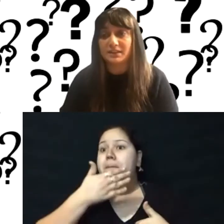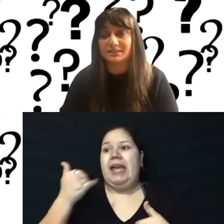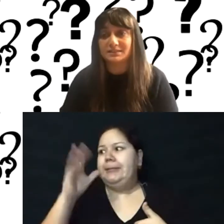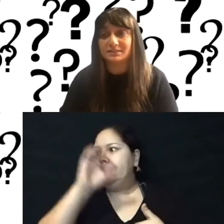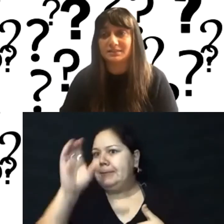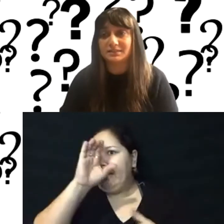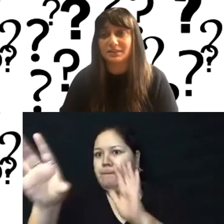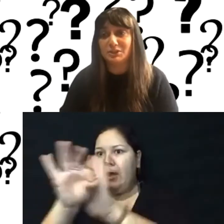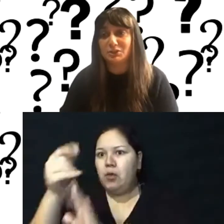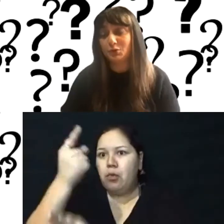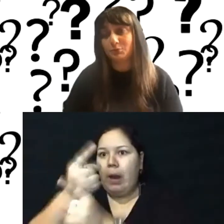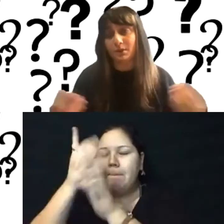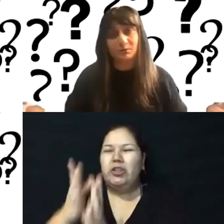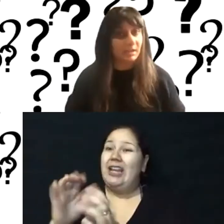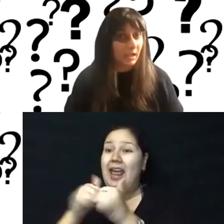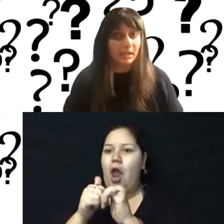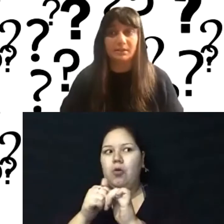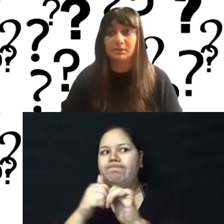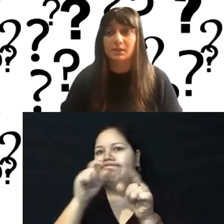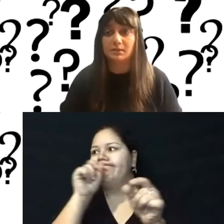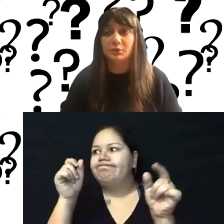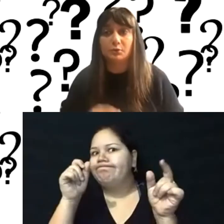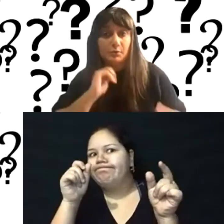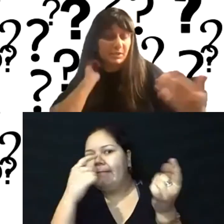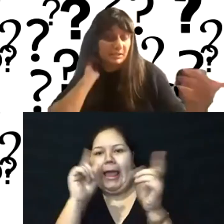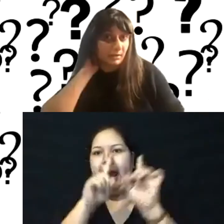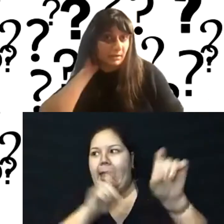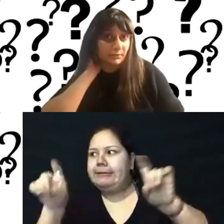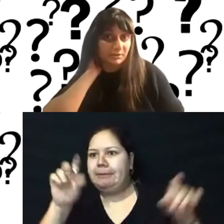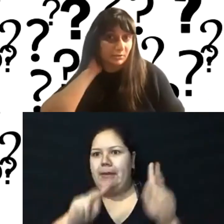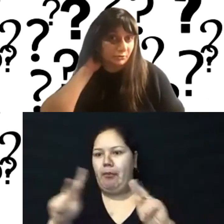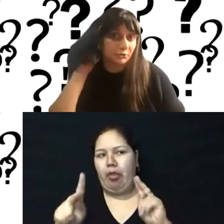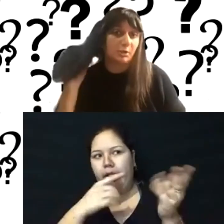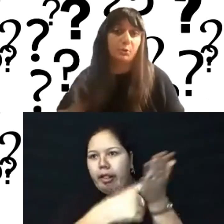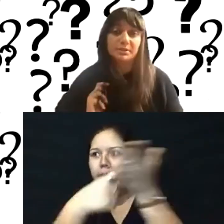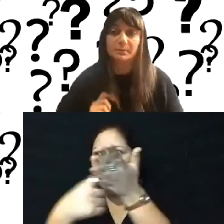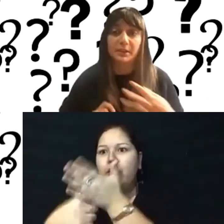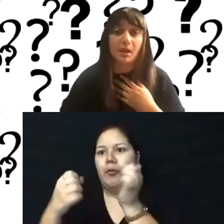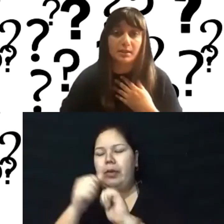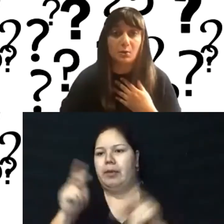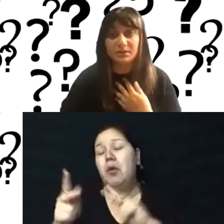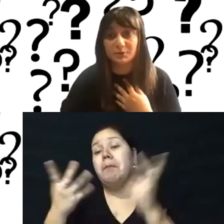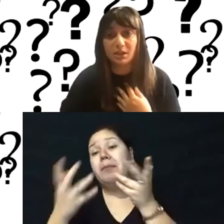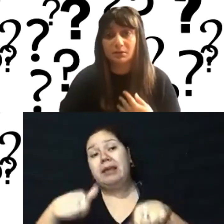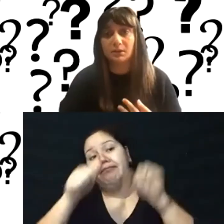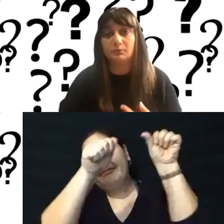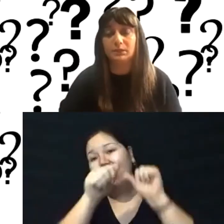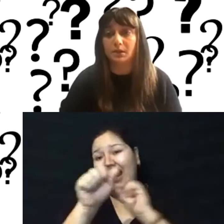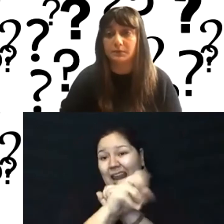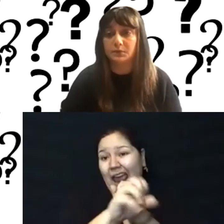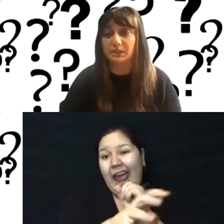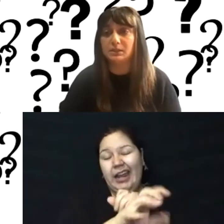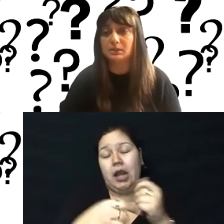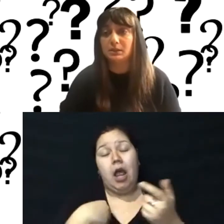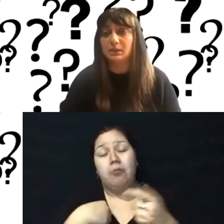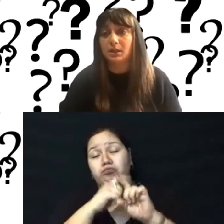and that's, I mean, you could put out an ad and, um, you know, the BC Alliance for arts and culture job board is something I always rely on. I really